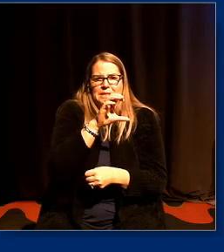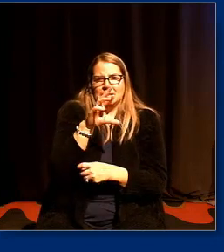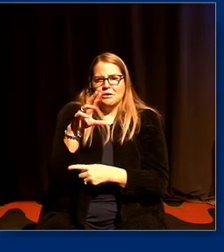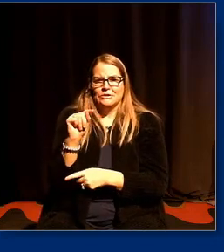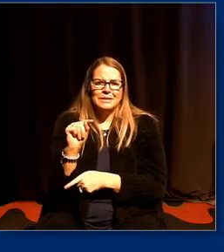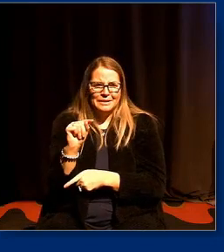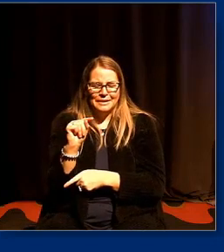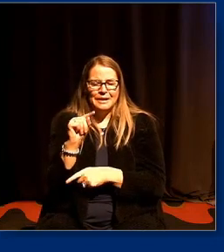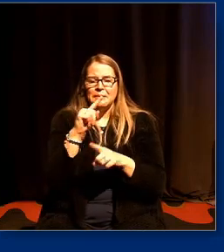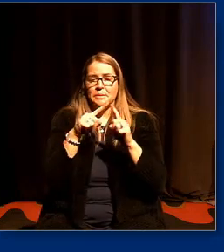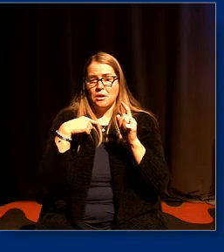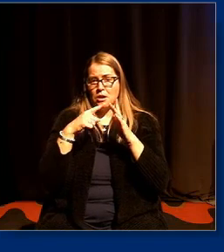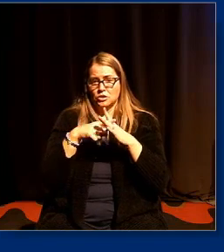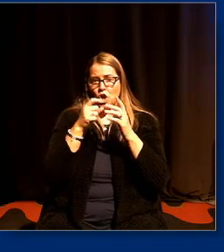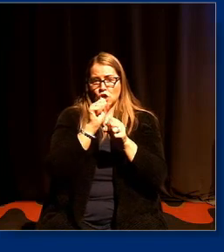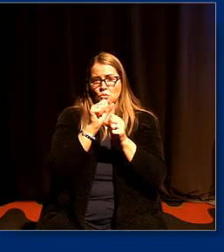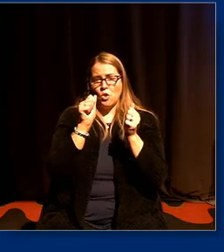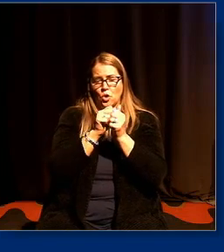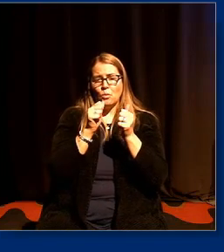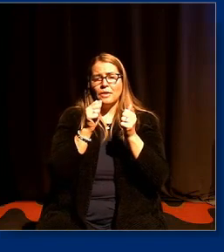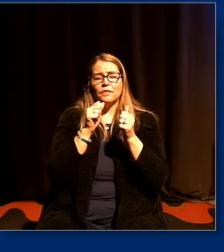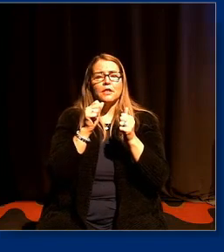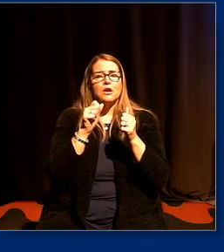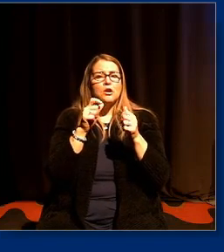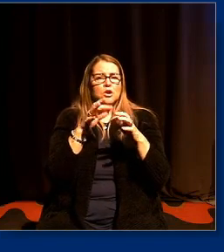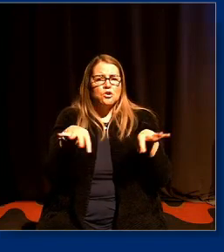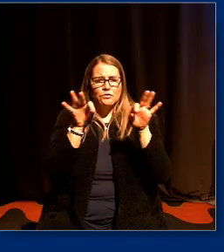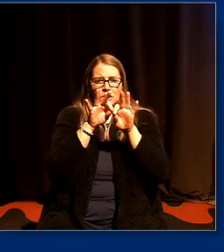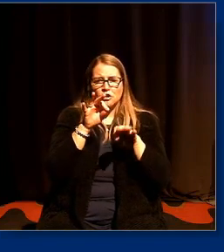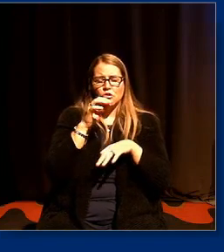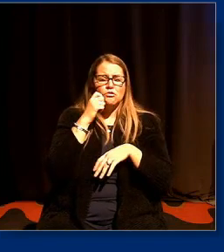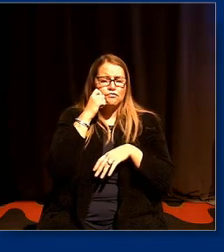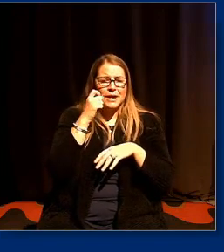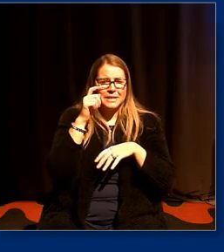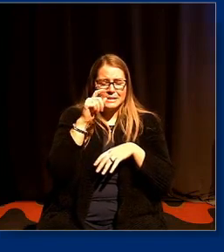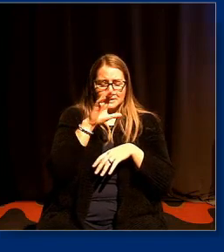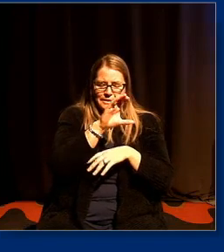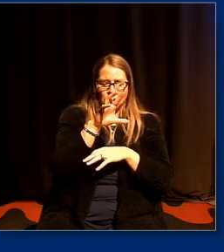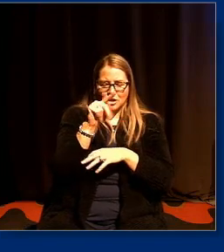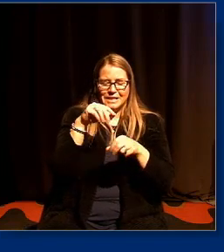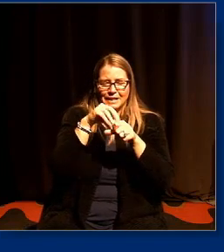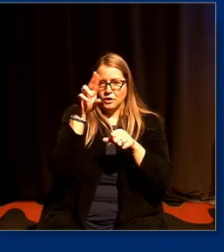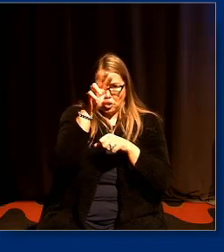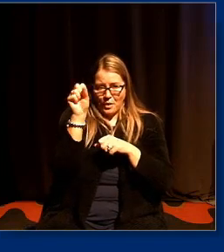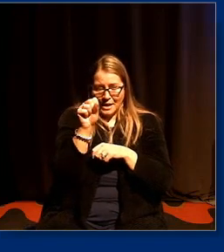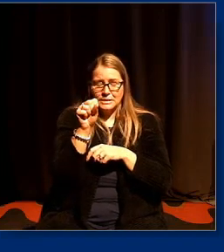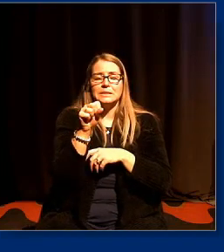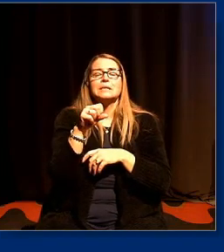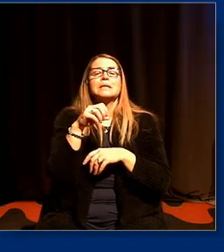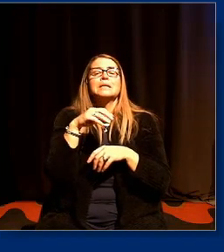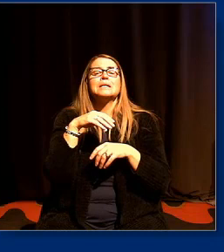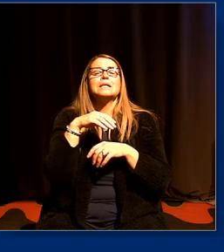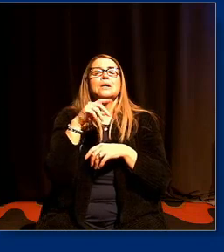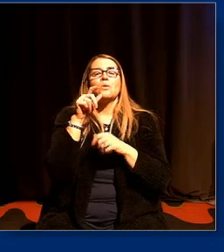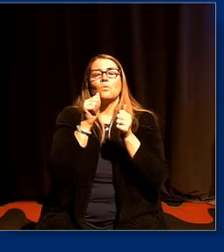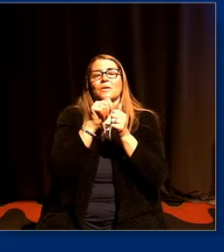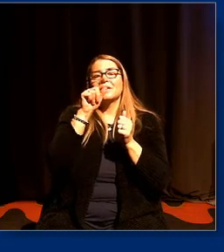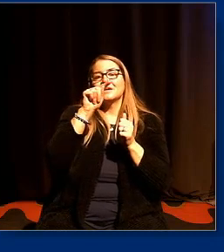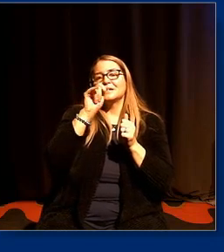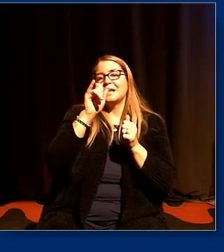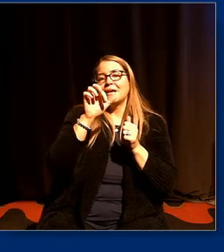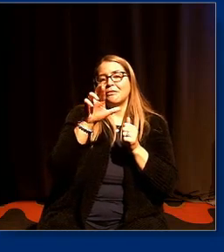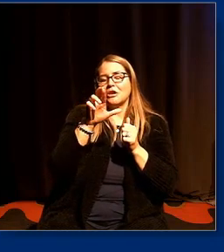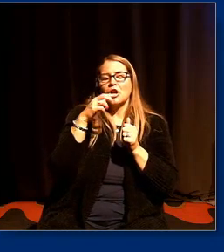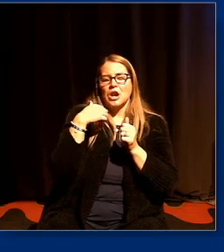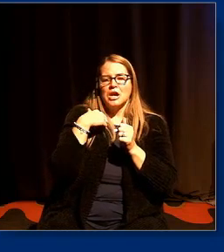started to work with critical race theorists in the states particularly uh gloria ladson billings ed taylor um just the